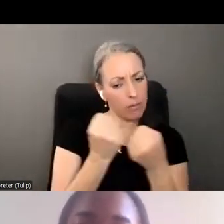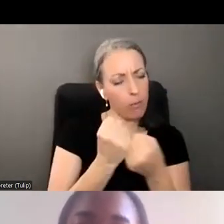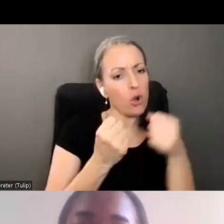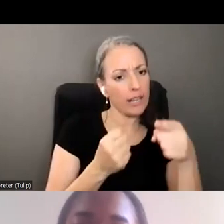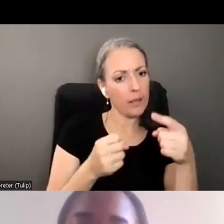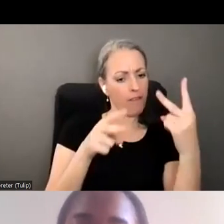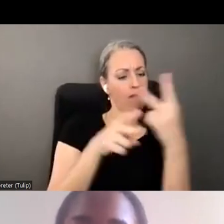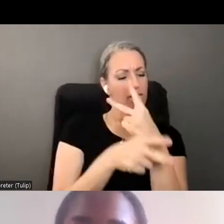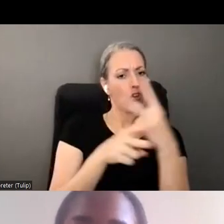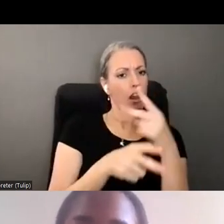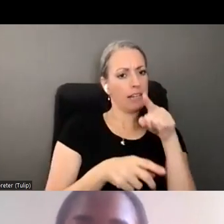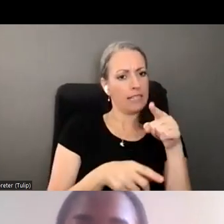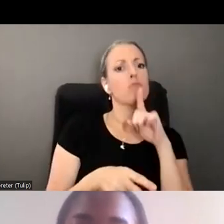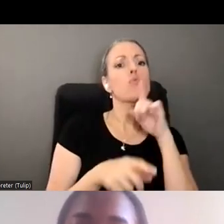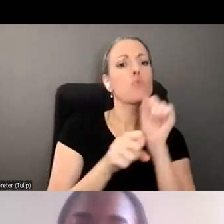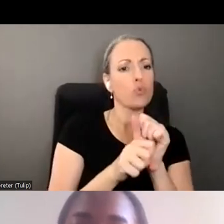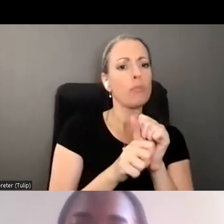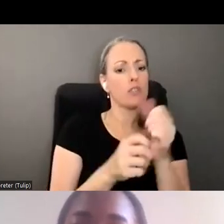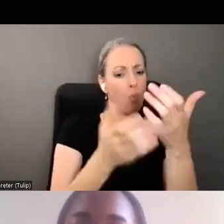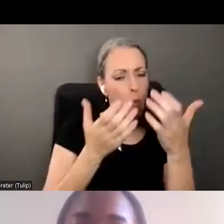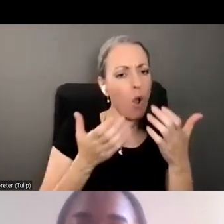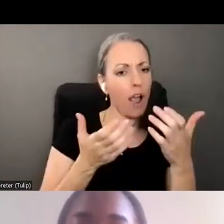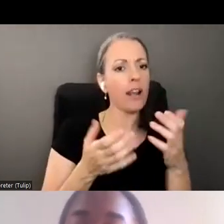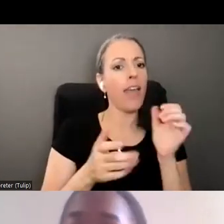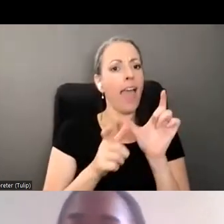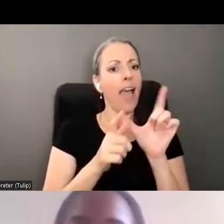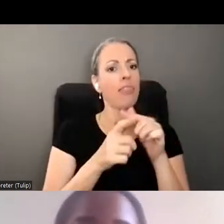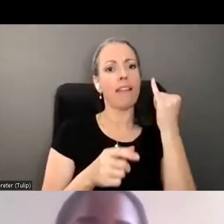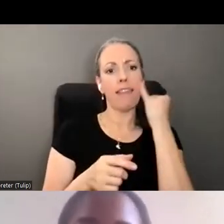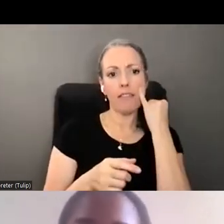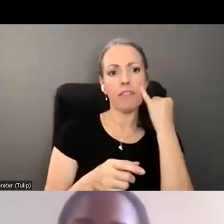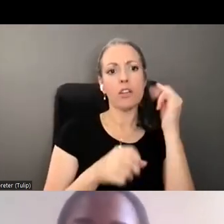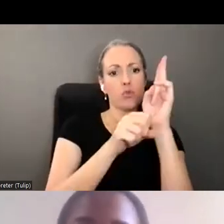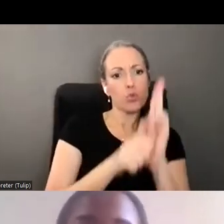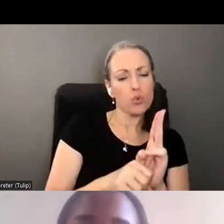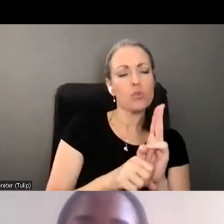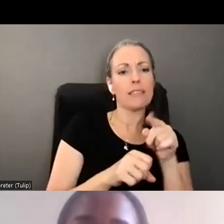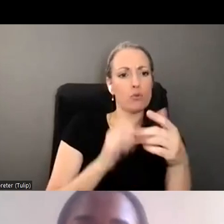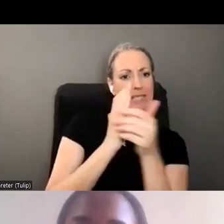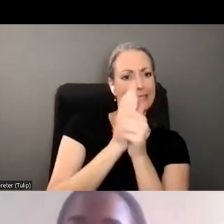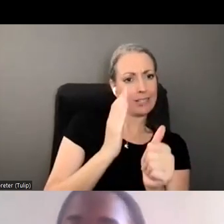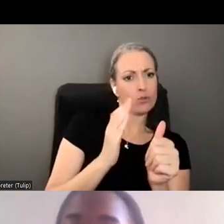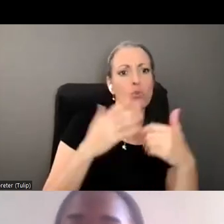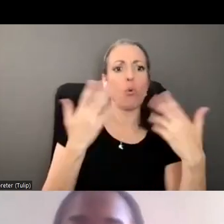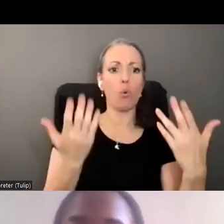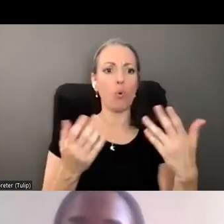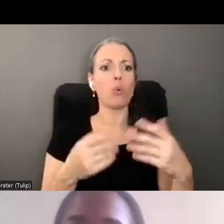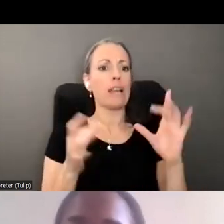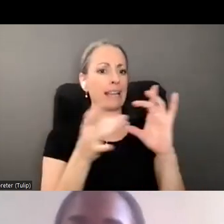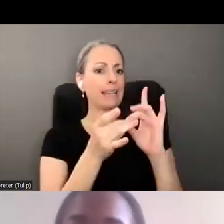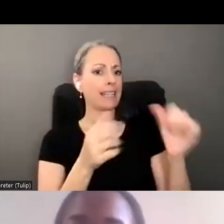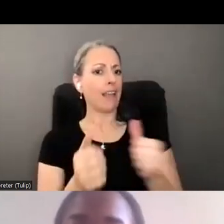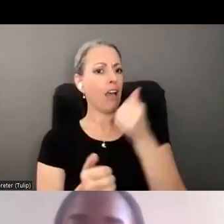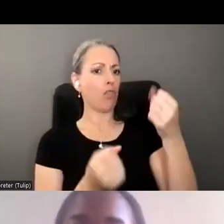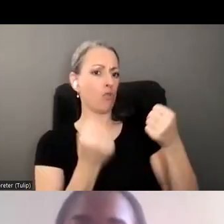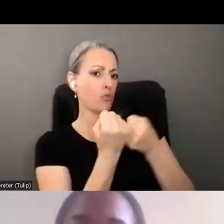out what his actual wishes are, and then either use their legal skills to do that or connect to other advocates